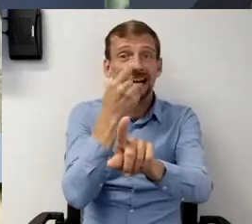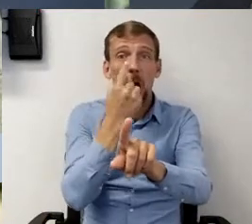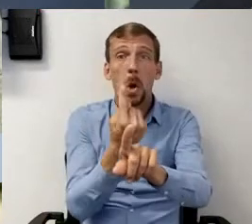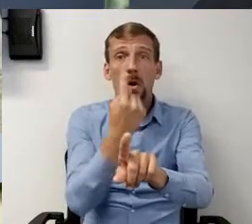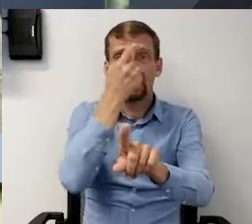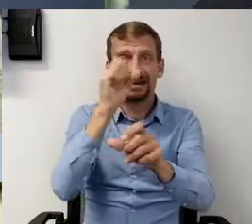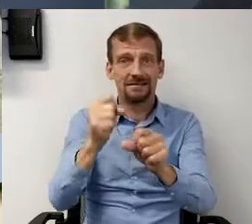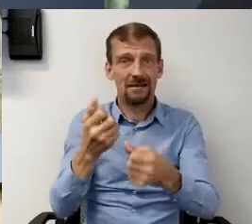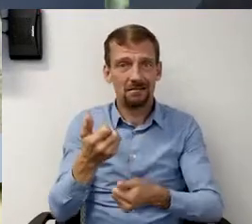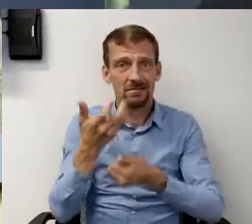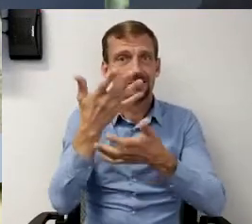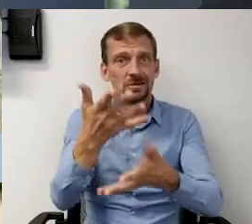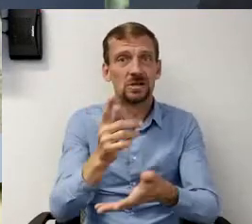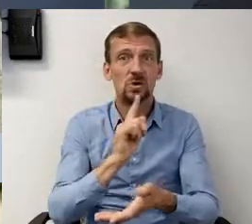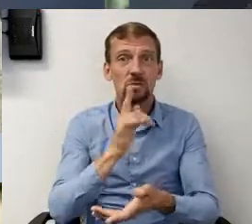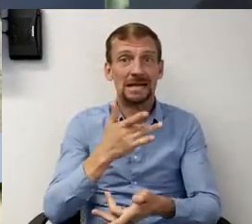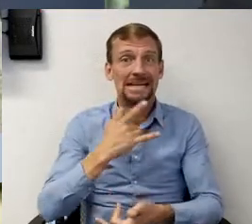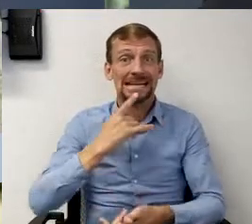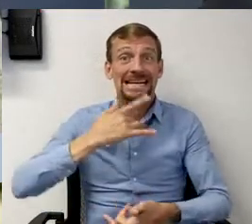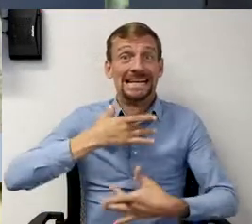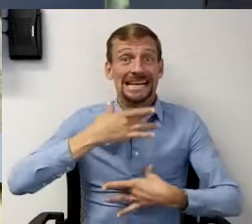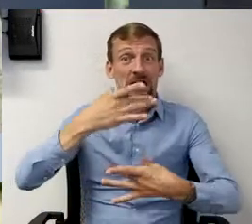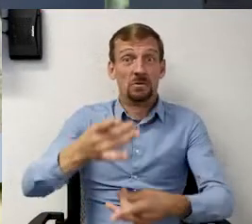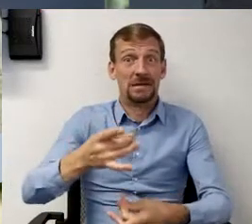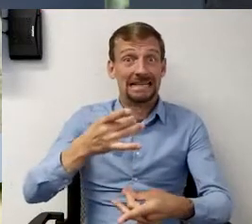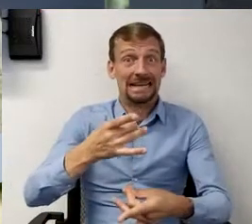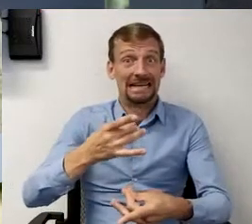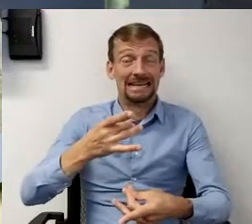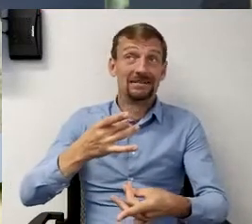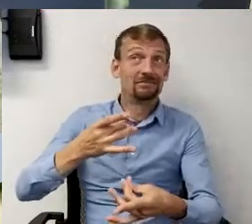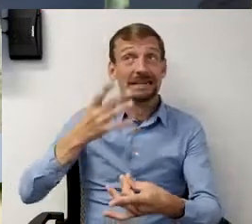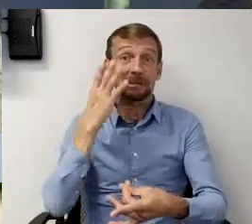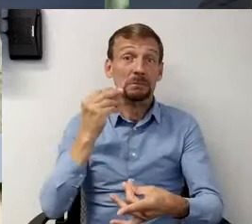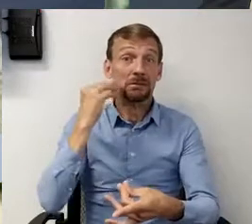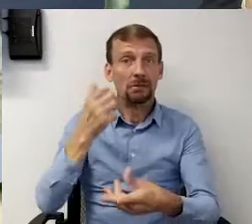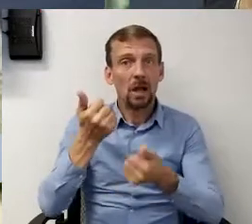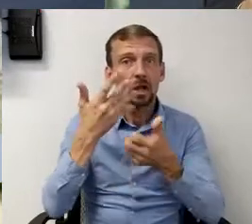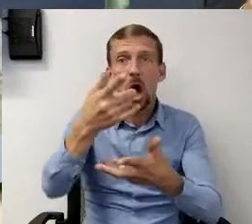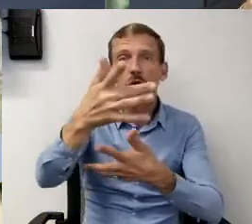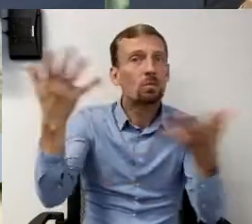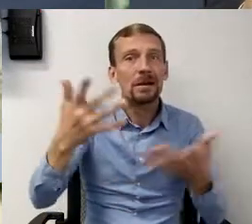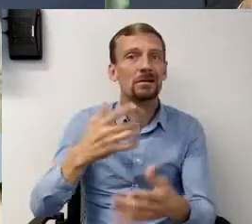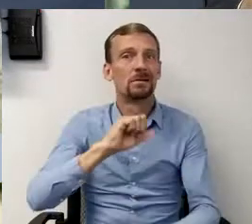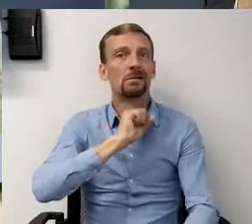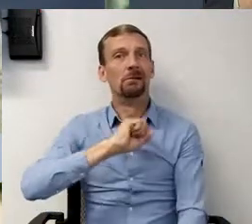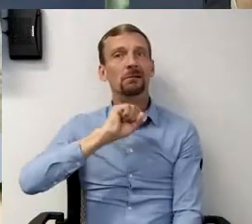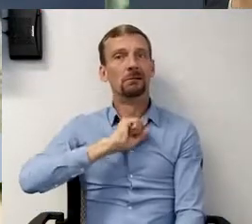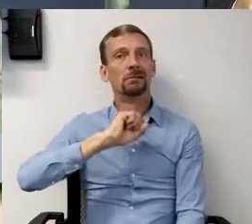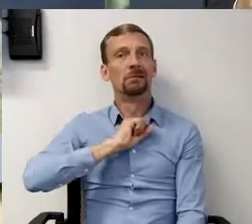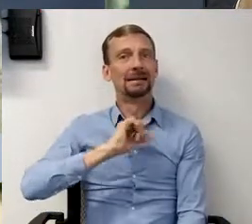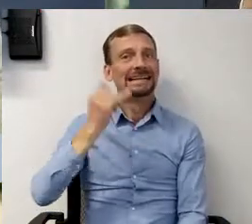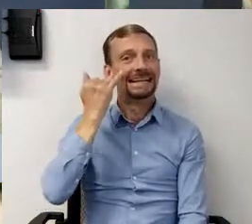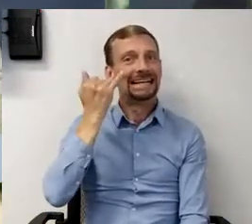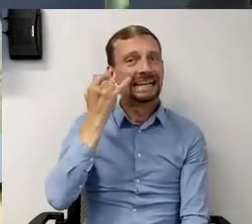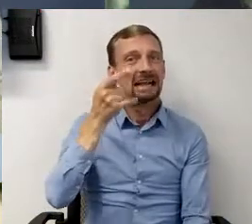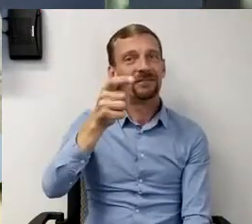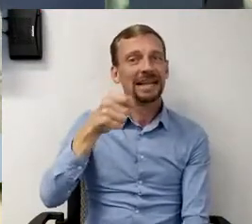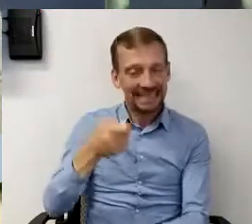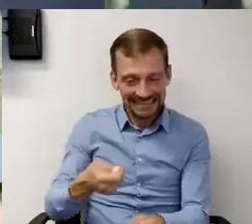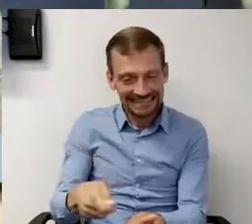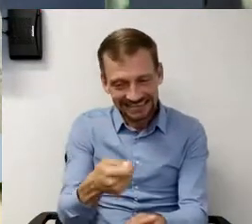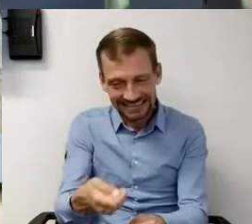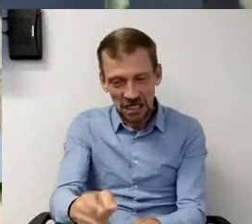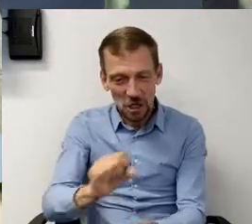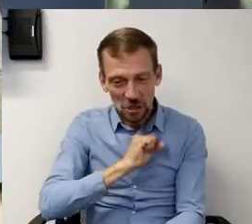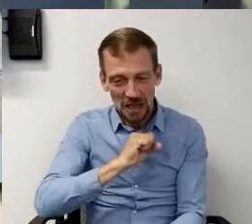aerializing experience, causing you to cough. And again, if we're testing symptomatic patients, and you have the virus, and